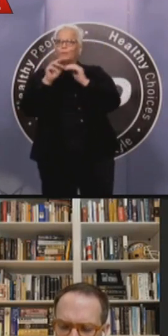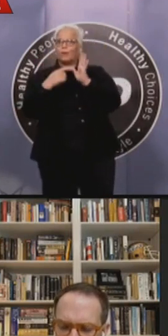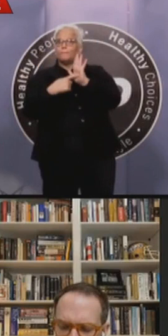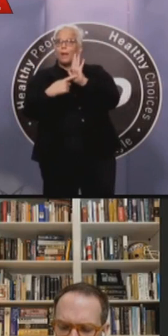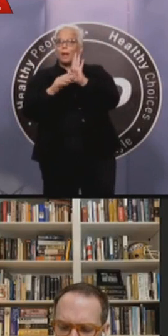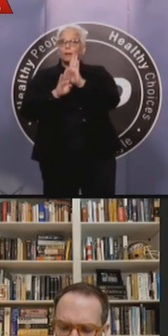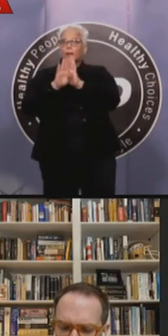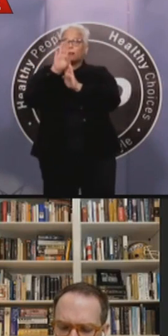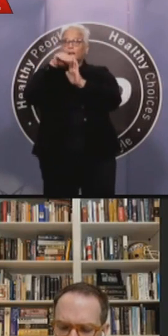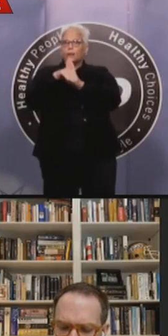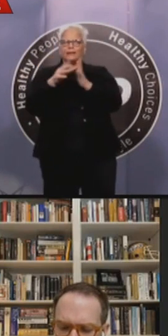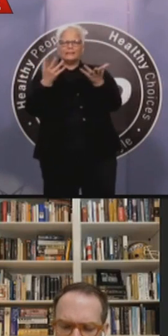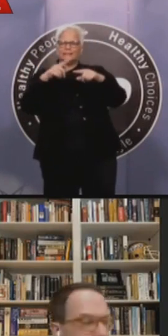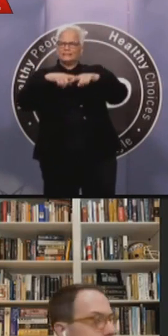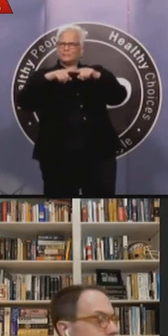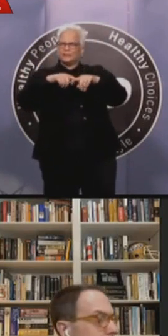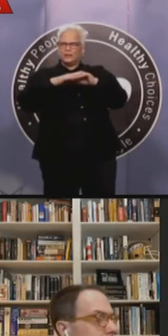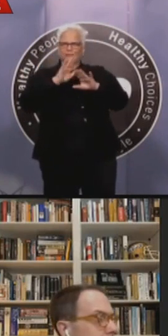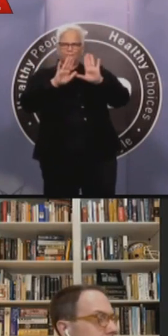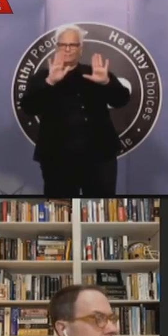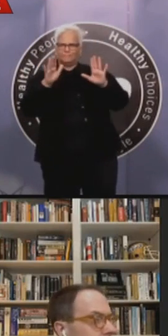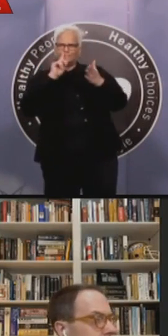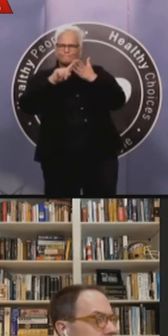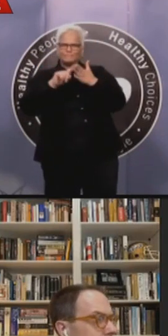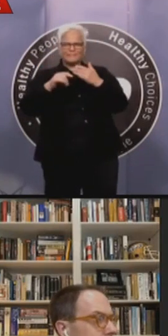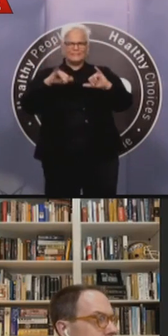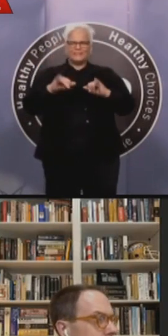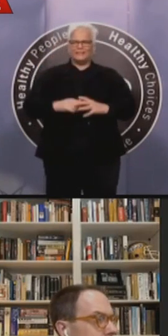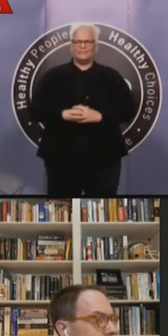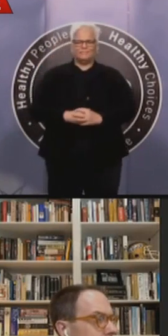we've got the right answers for these kinds of questions and for our healthcare system, the healthcare provider.